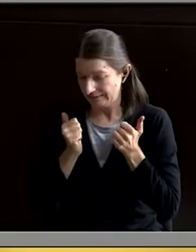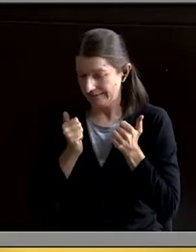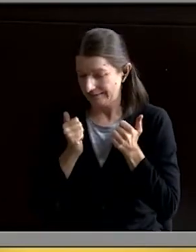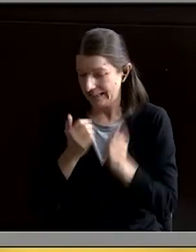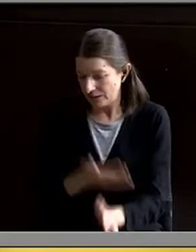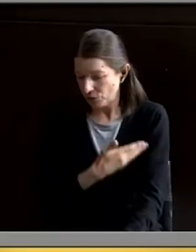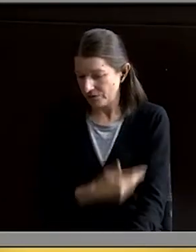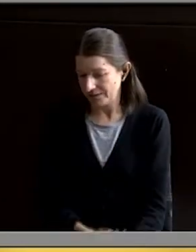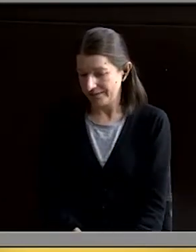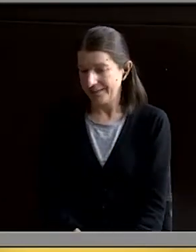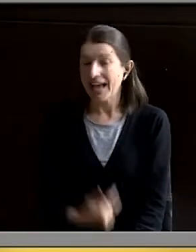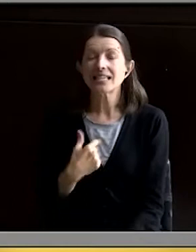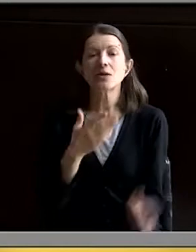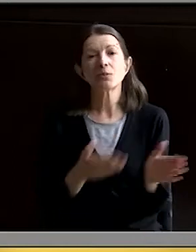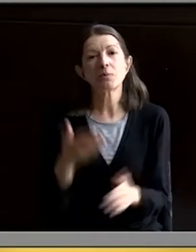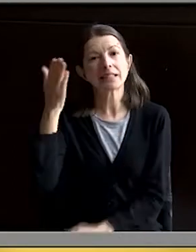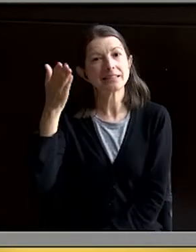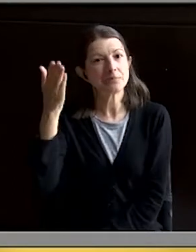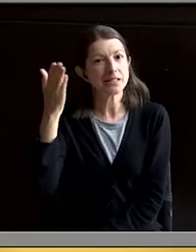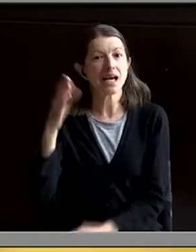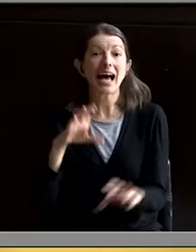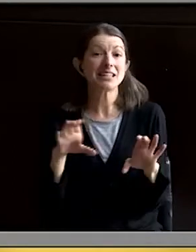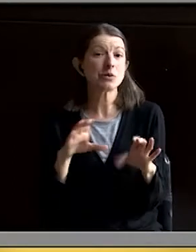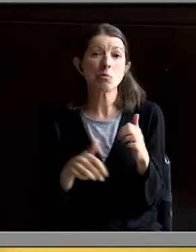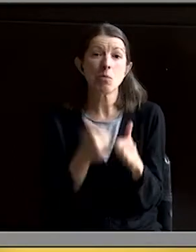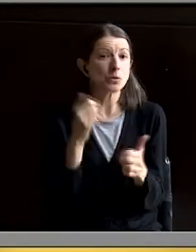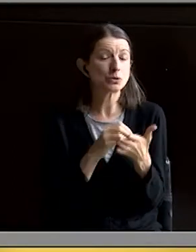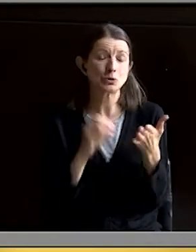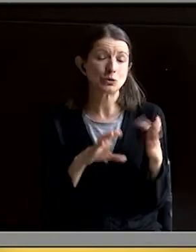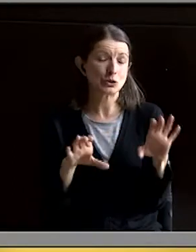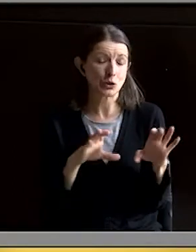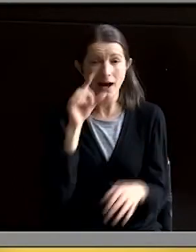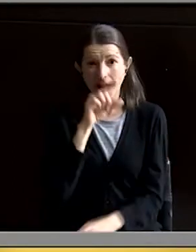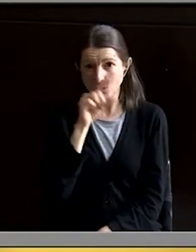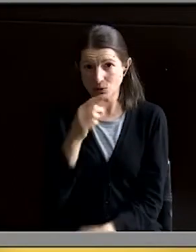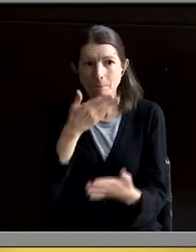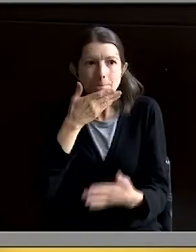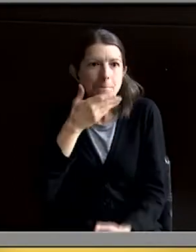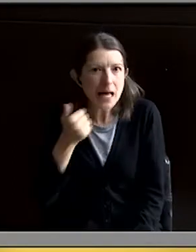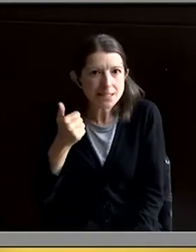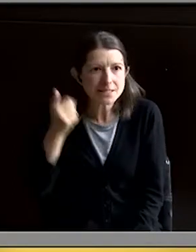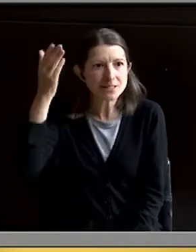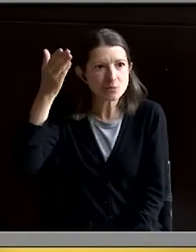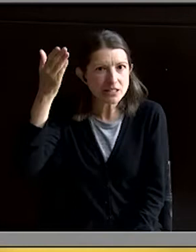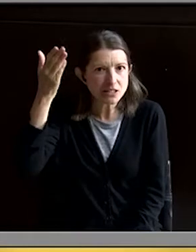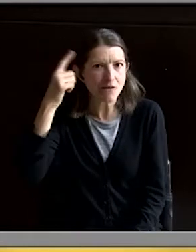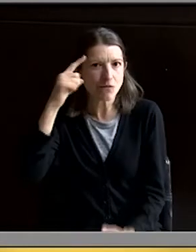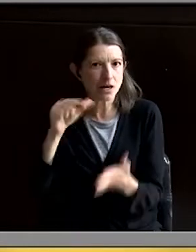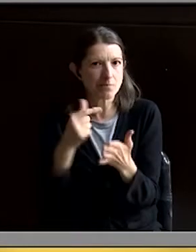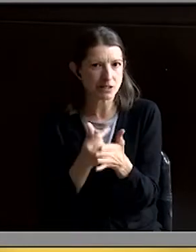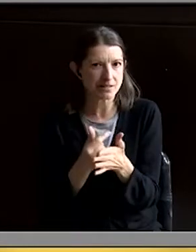As I was preparing my speech, I did what most college students do. And I Googled the best commencement speeches and picked the top three results.